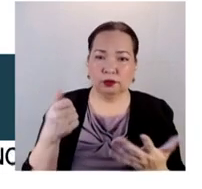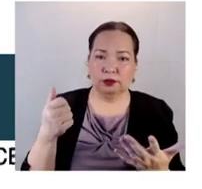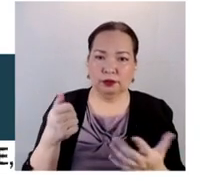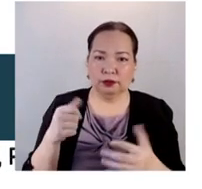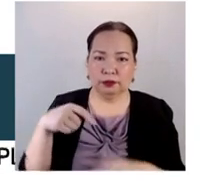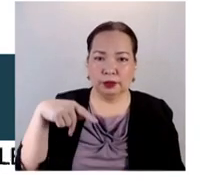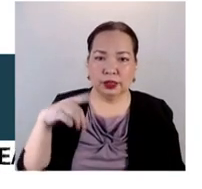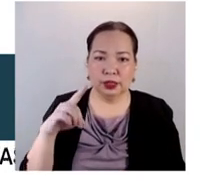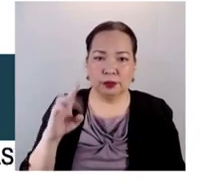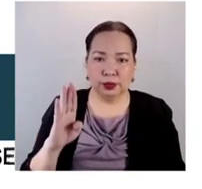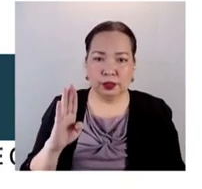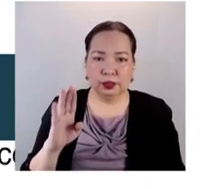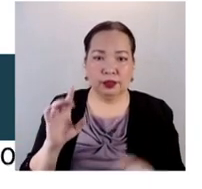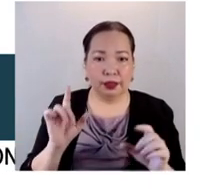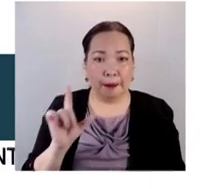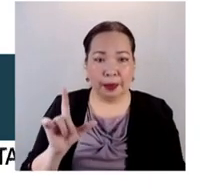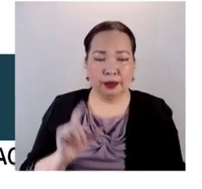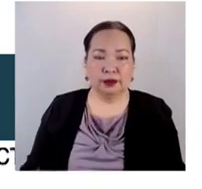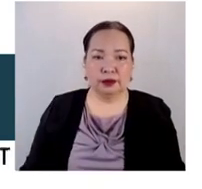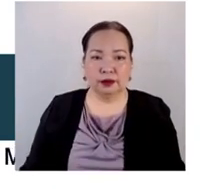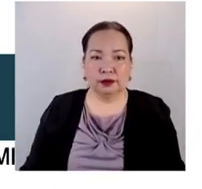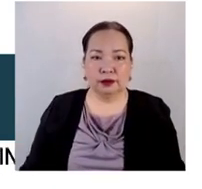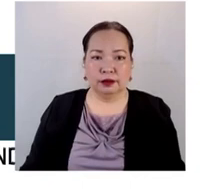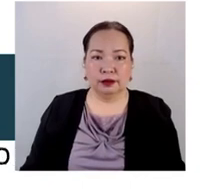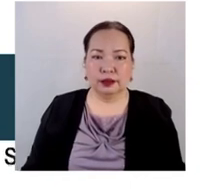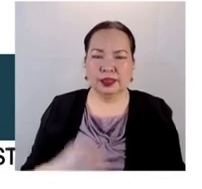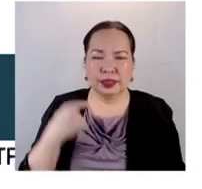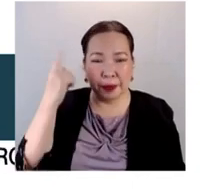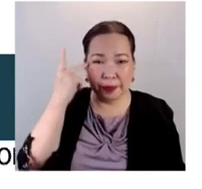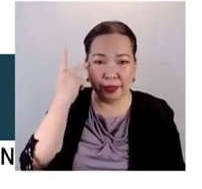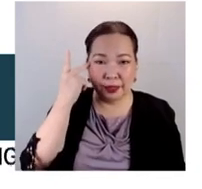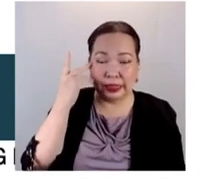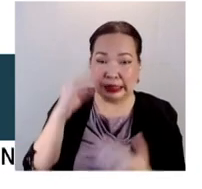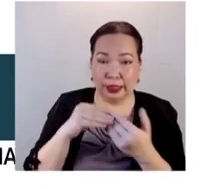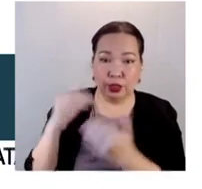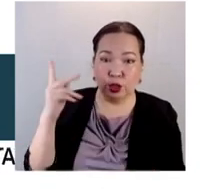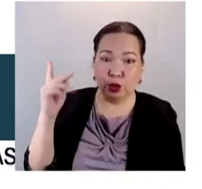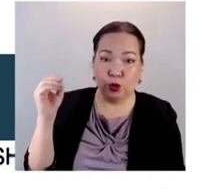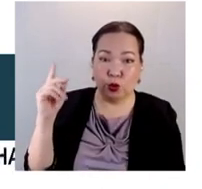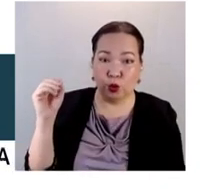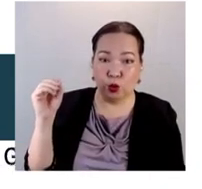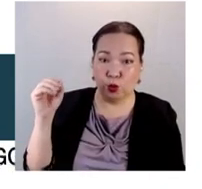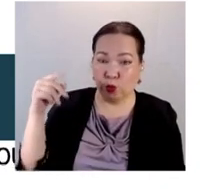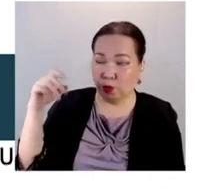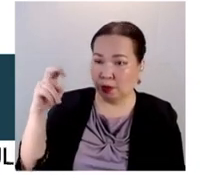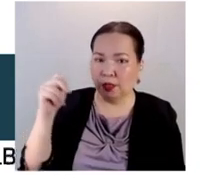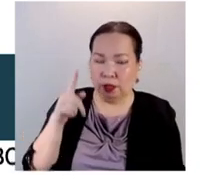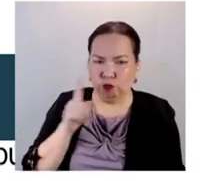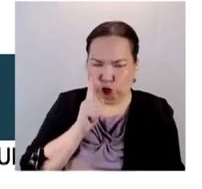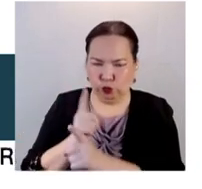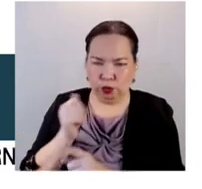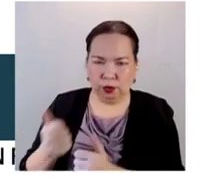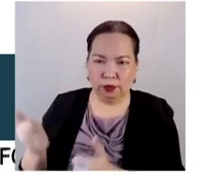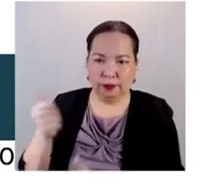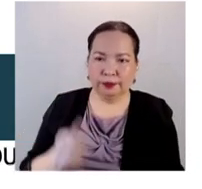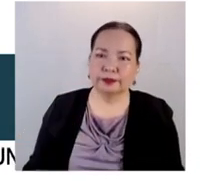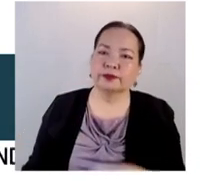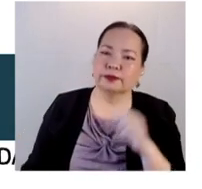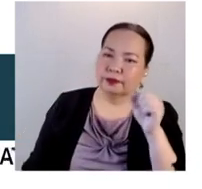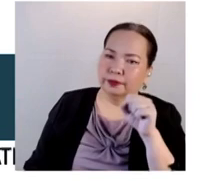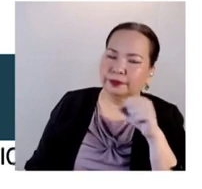legitimacy of the Pimentel-led PDP-Laban faction? Yes, Ma Carmina, think there are not only